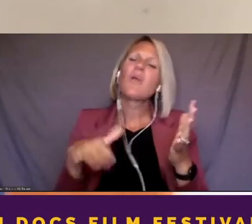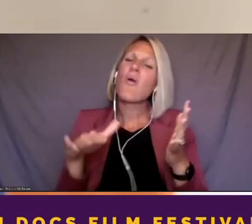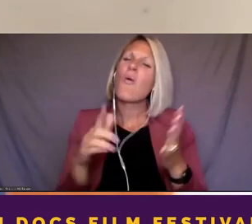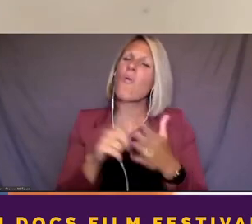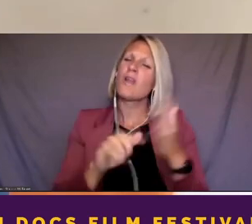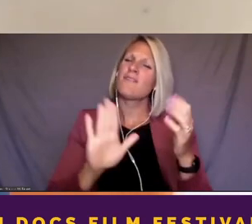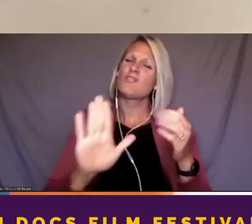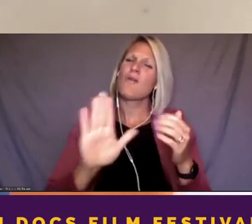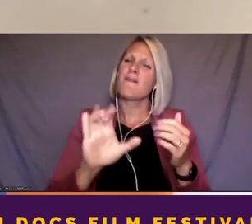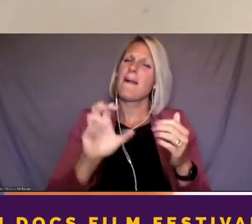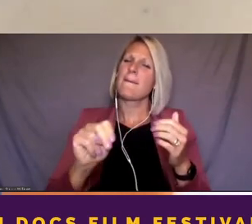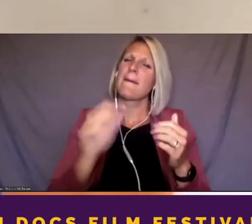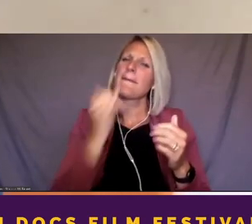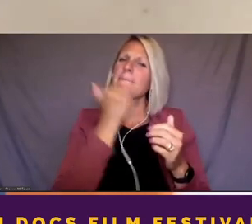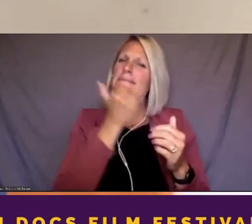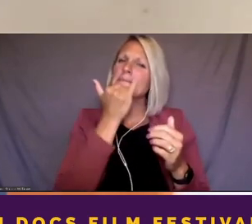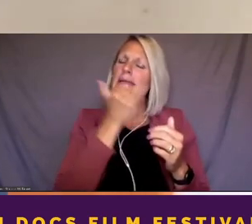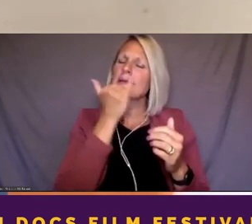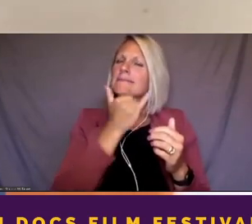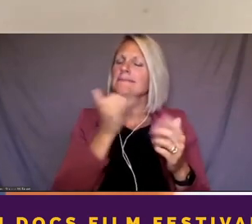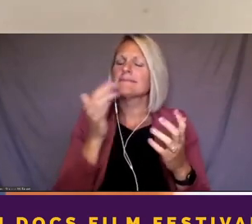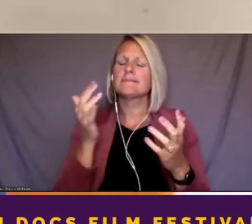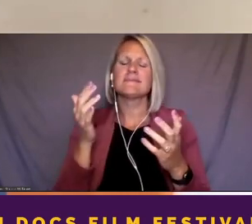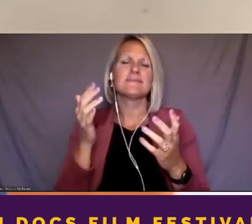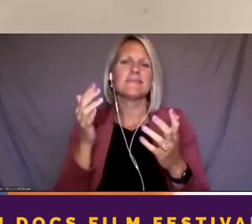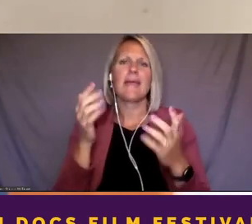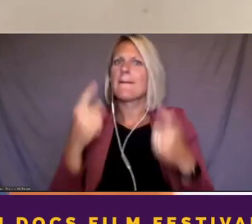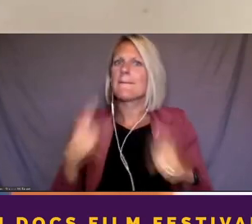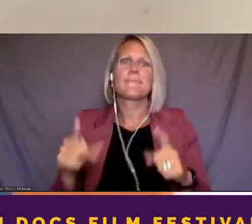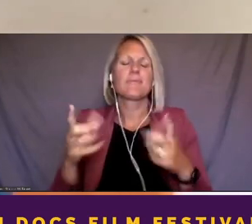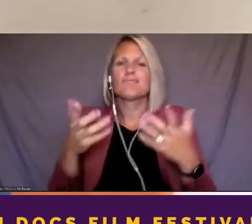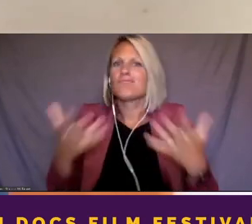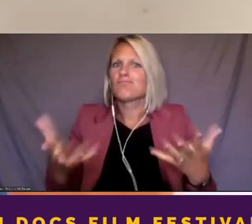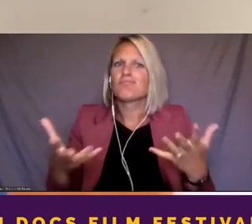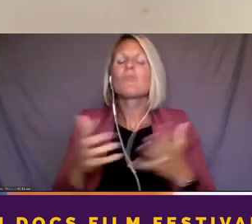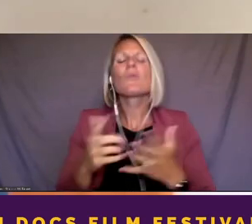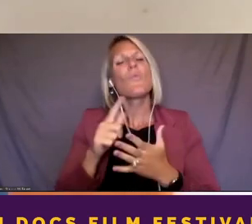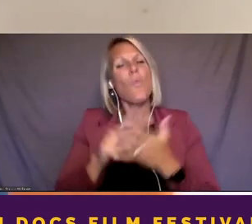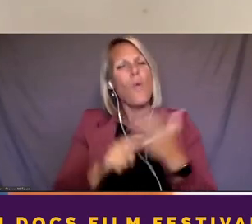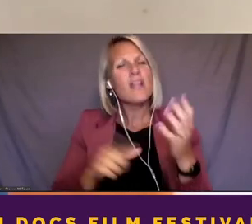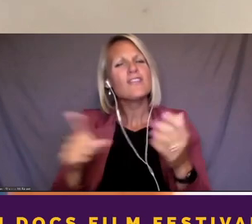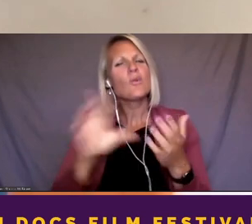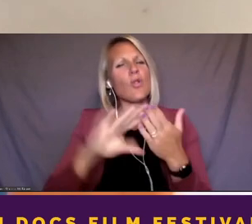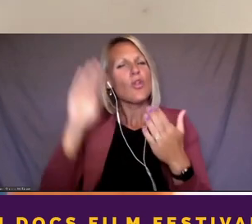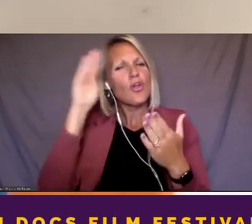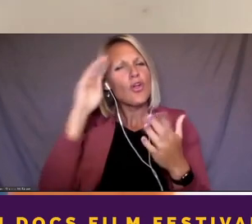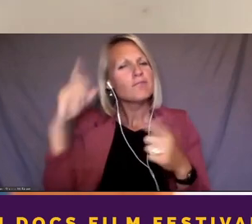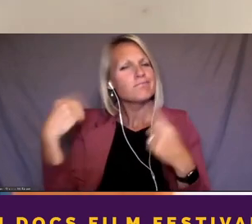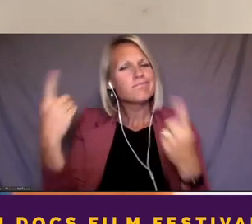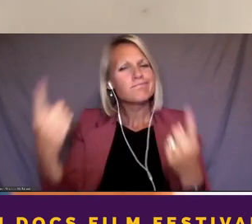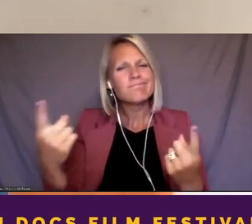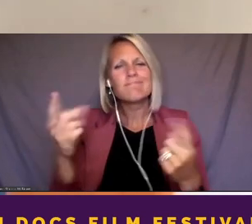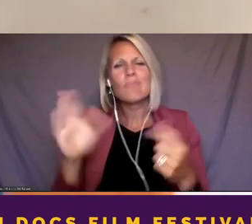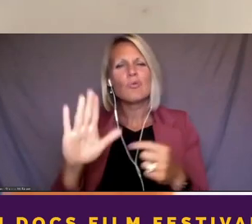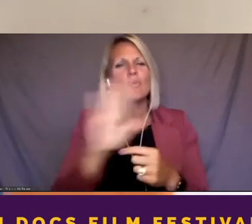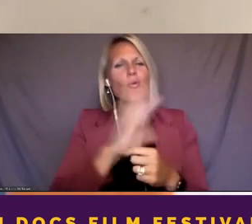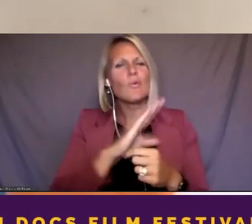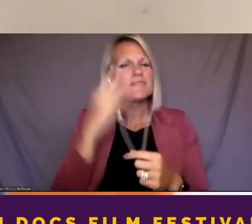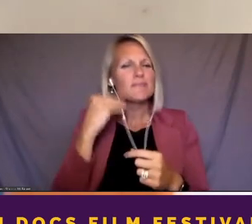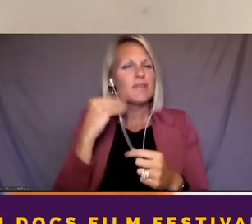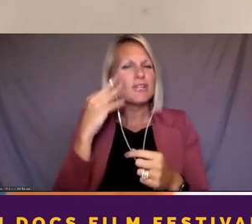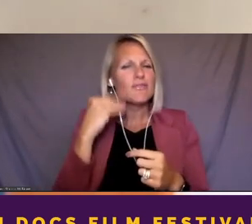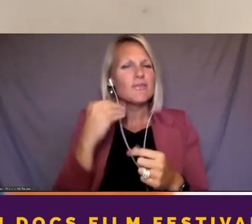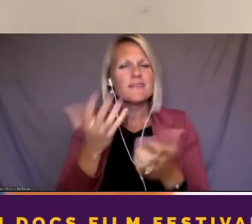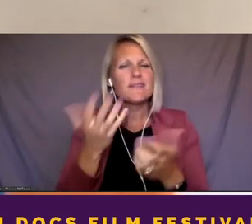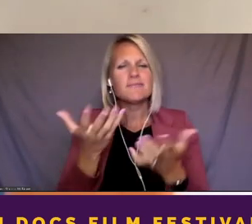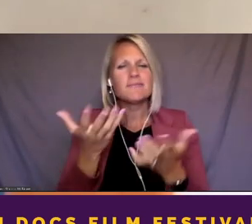mistakes that are made? What are some, some things that you've gleaned over the last number of years, that you could share with